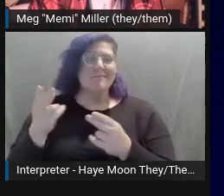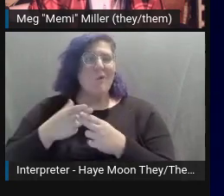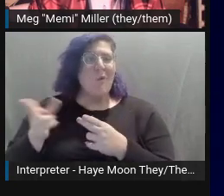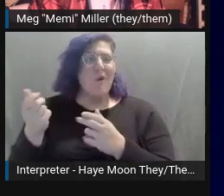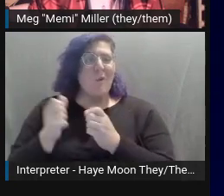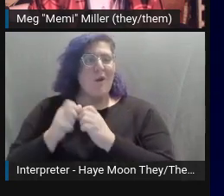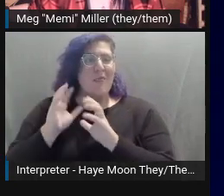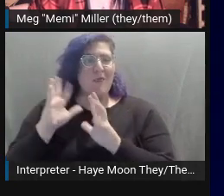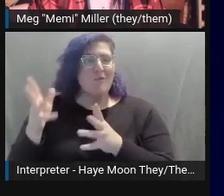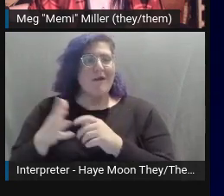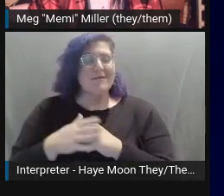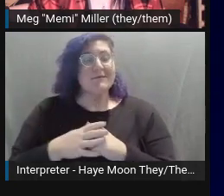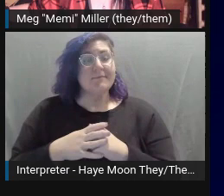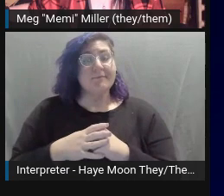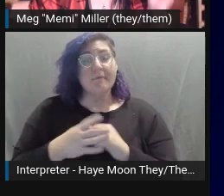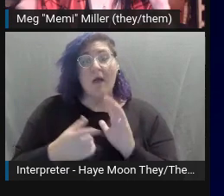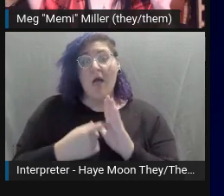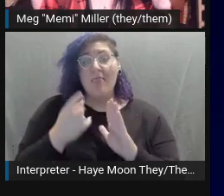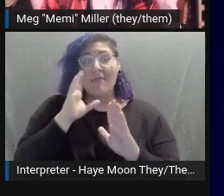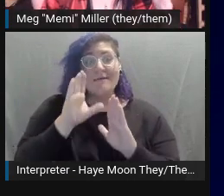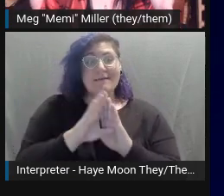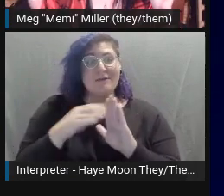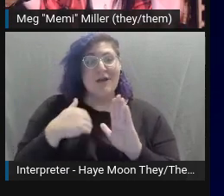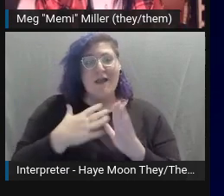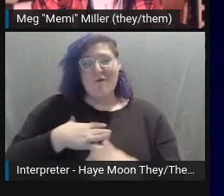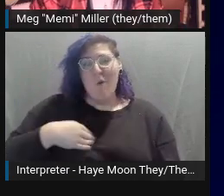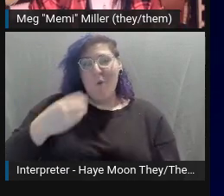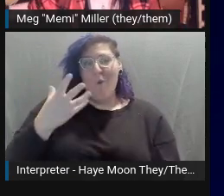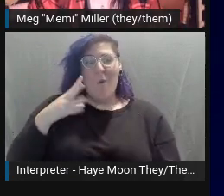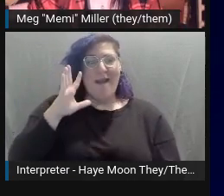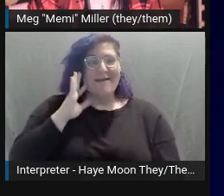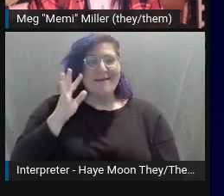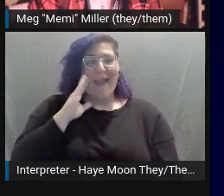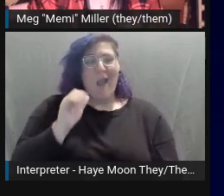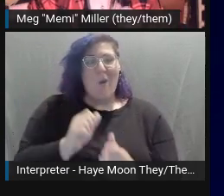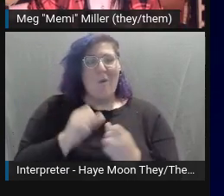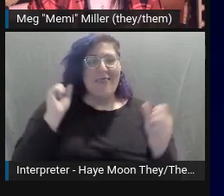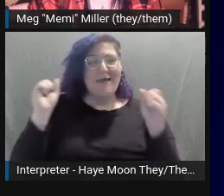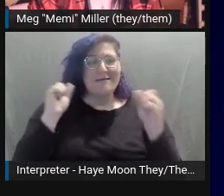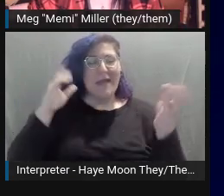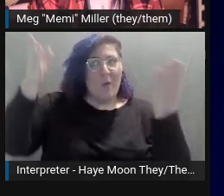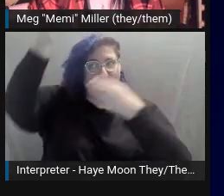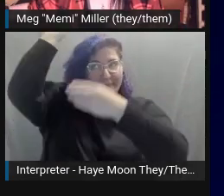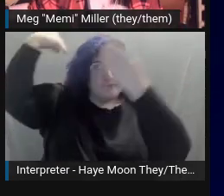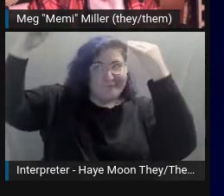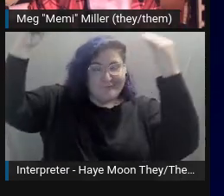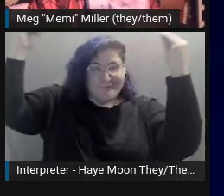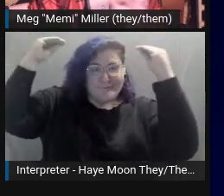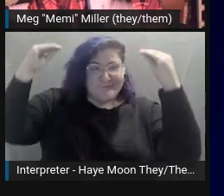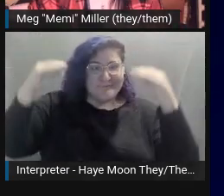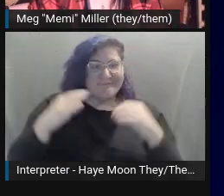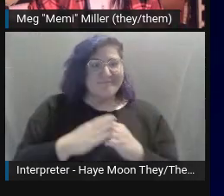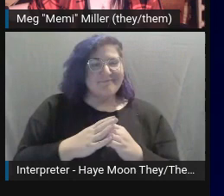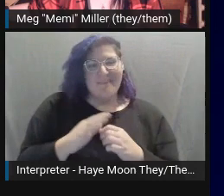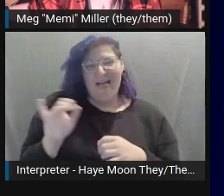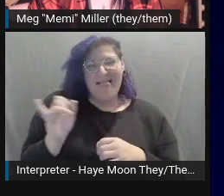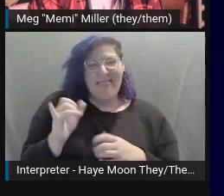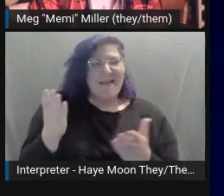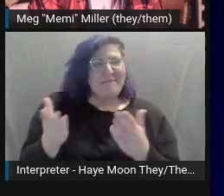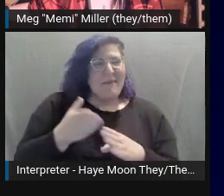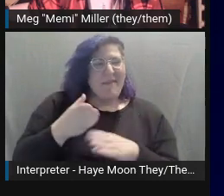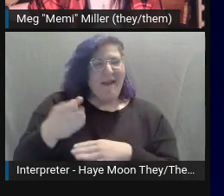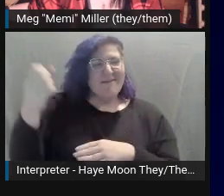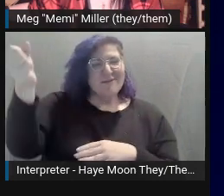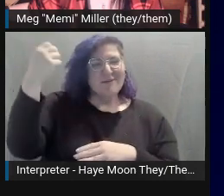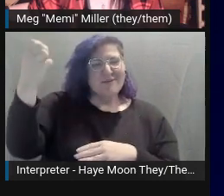or on the slide, there's a picture of a white cat with a tiny terry cloth towel wrapped around its head, like someone would do when they got out of the shower.